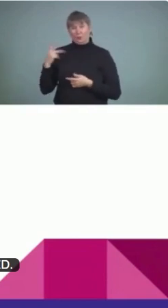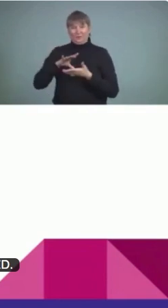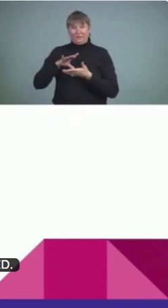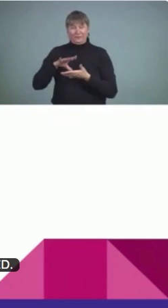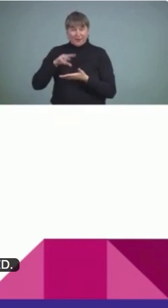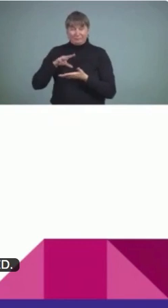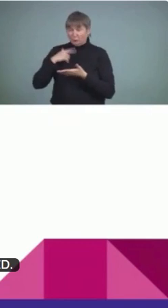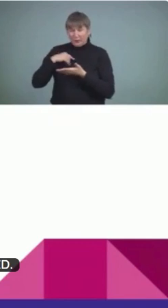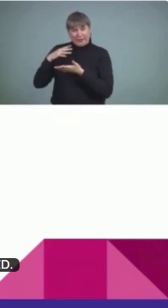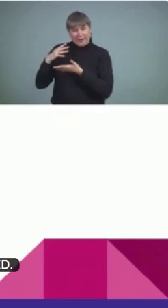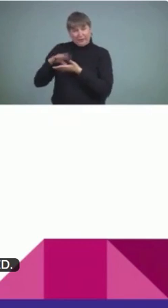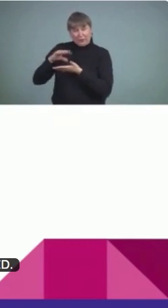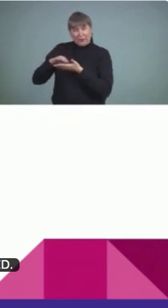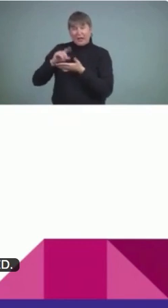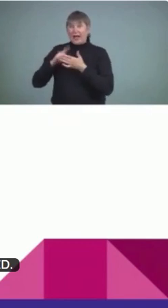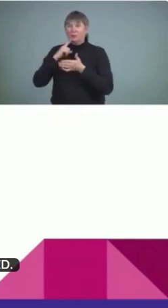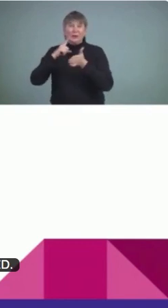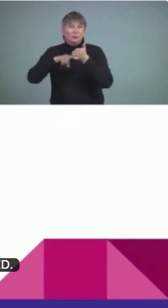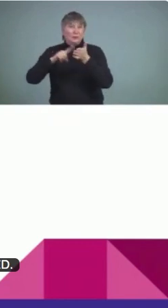evidence-based practices are limited.